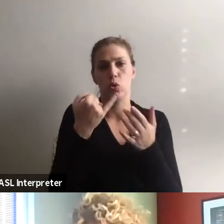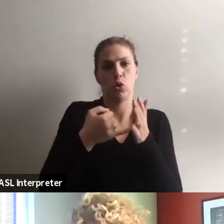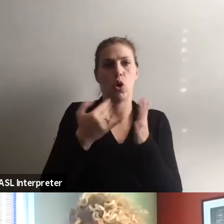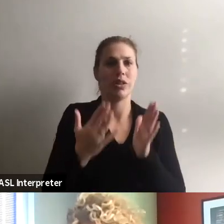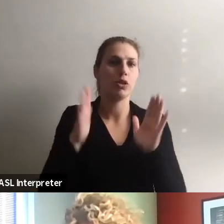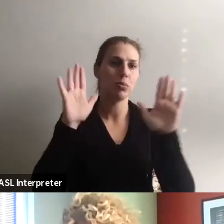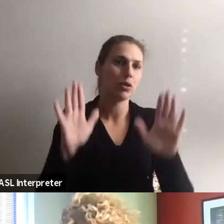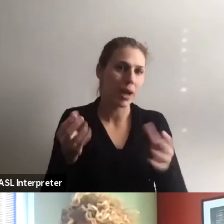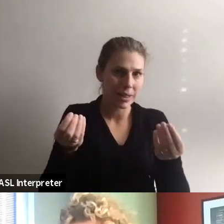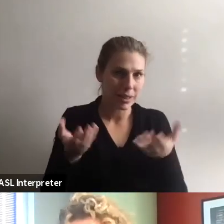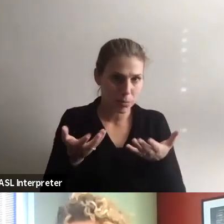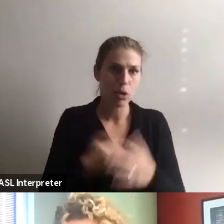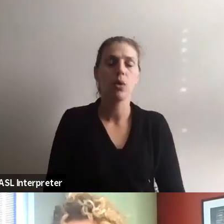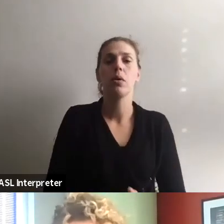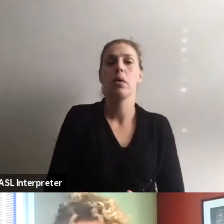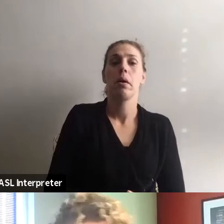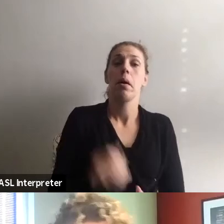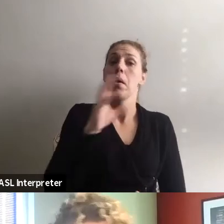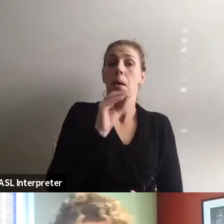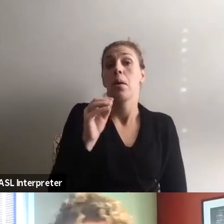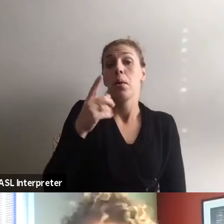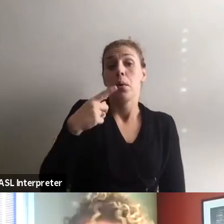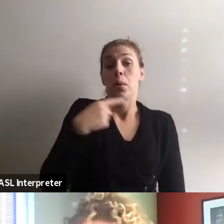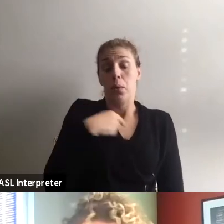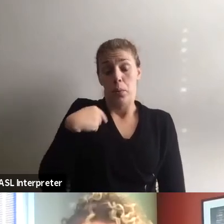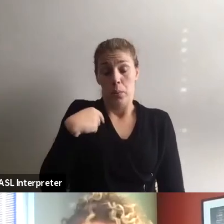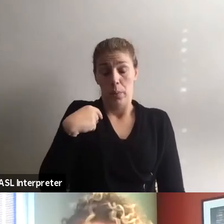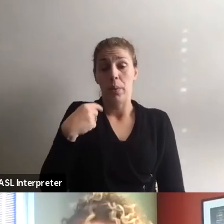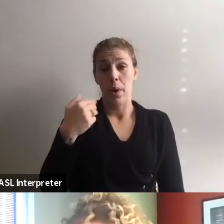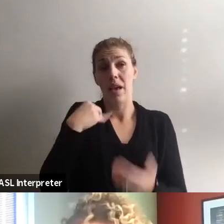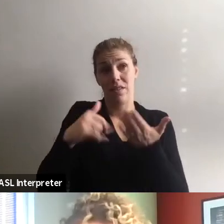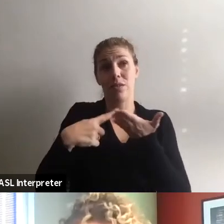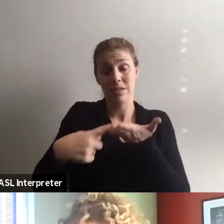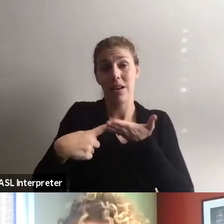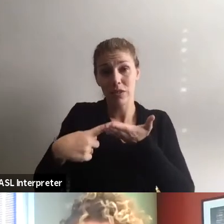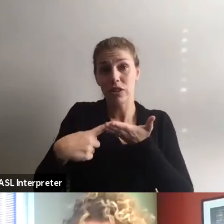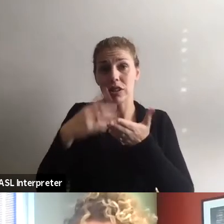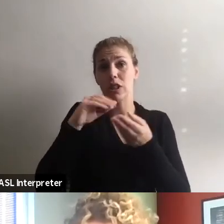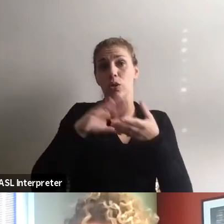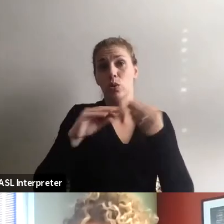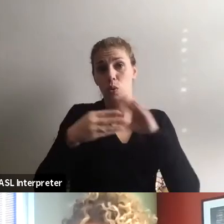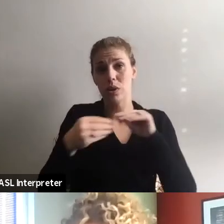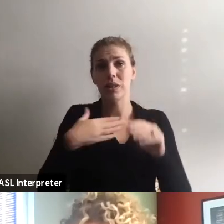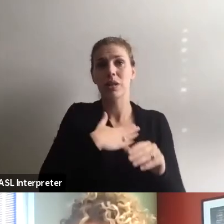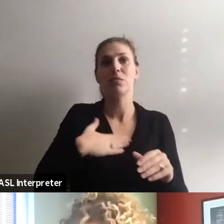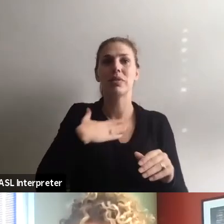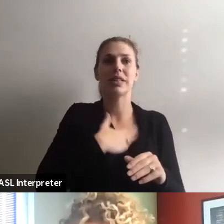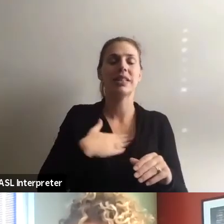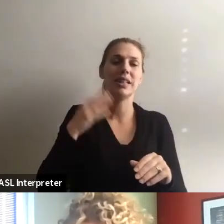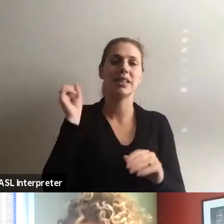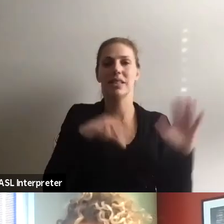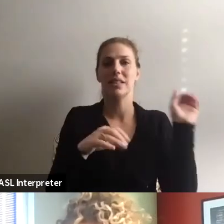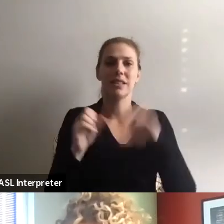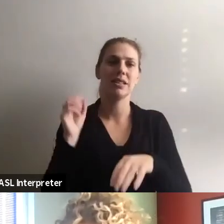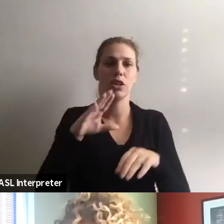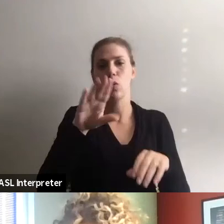would be great to know. And certainly, as we have these conversations and stories, please throw in your questions.